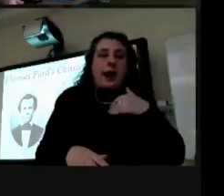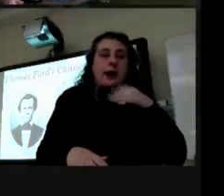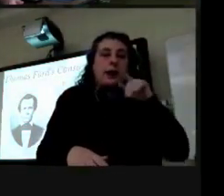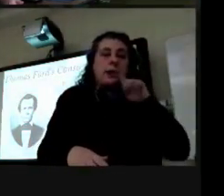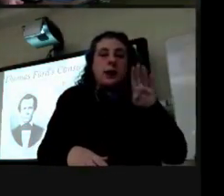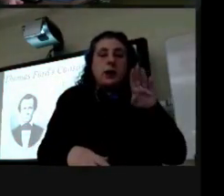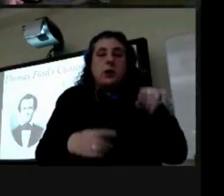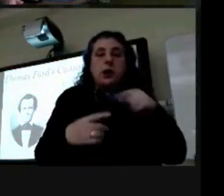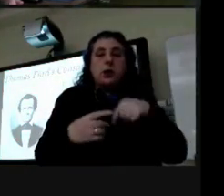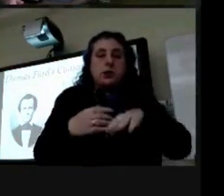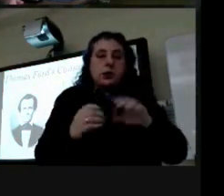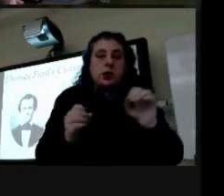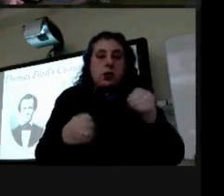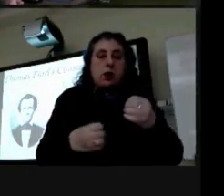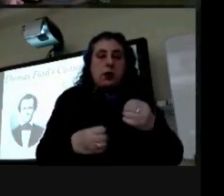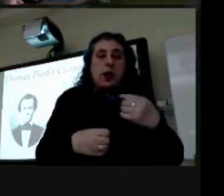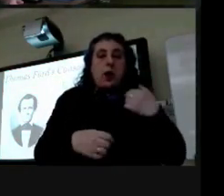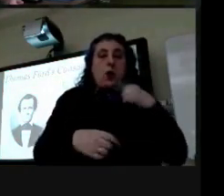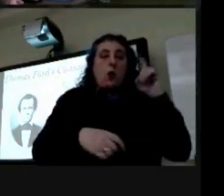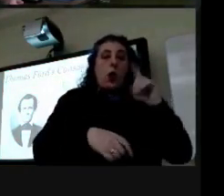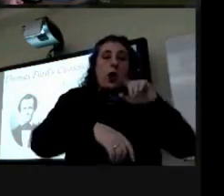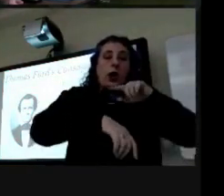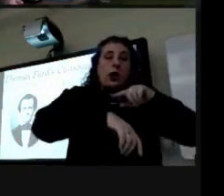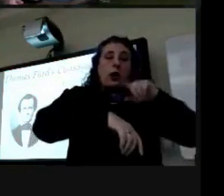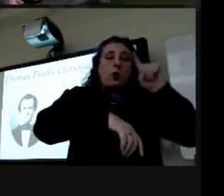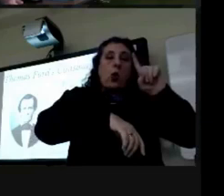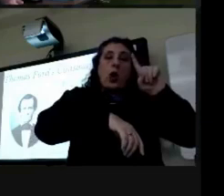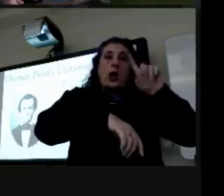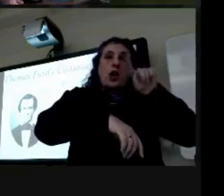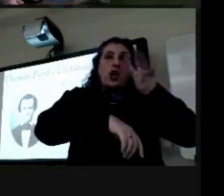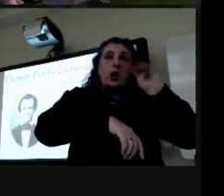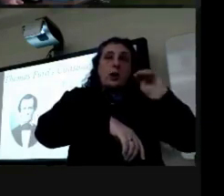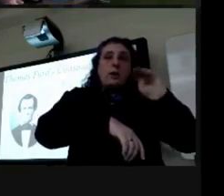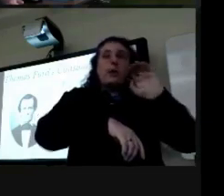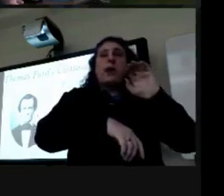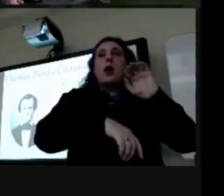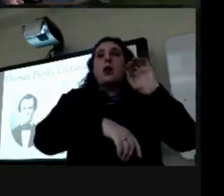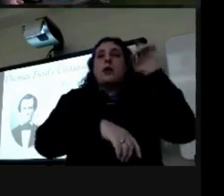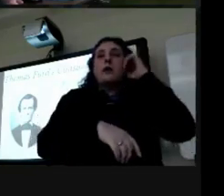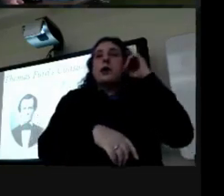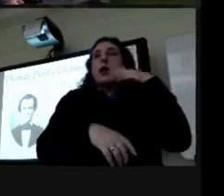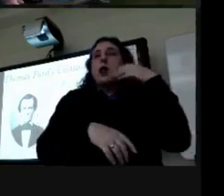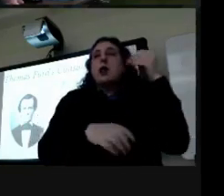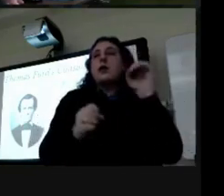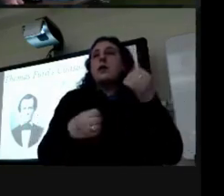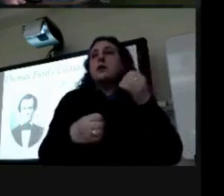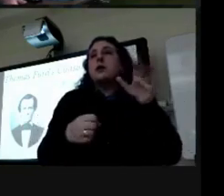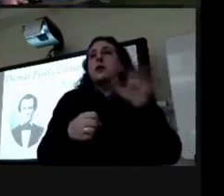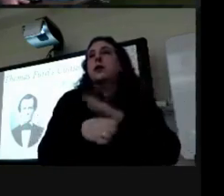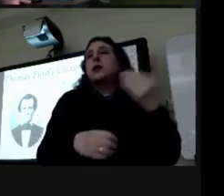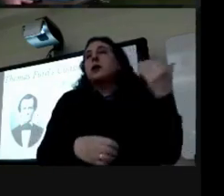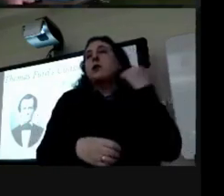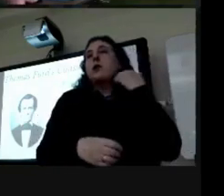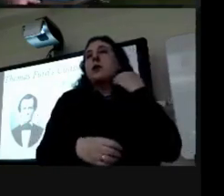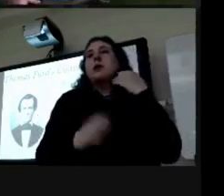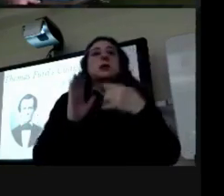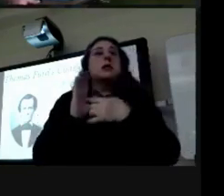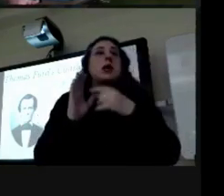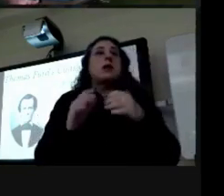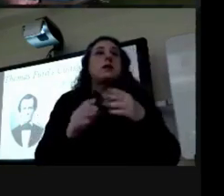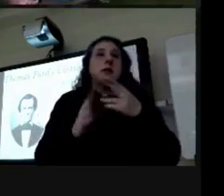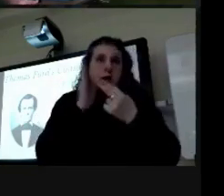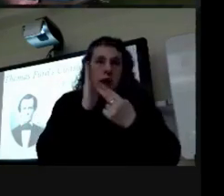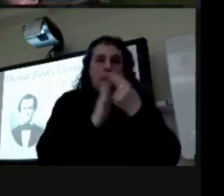didn't work he served one term and he left office completely broke which was taken as a sign of dishonesty actually